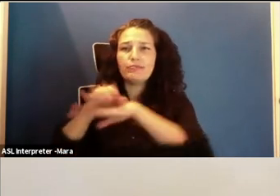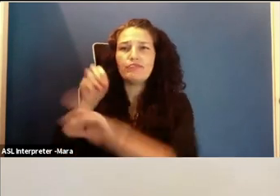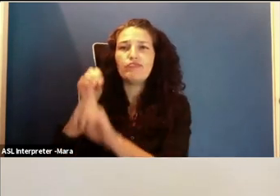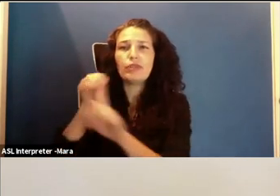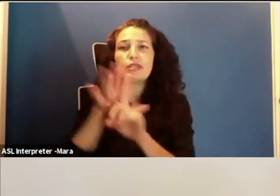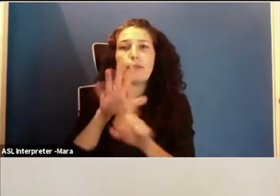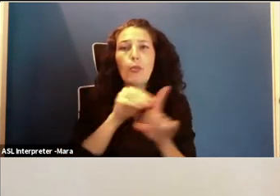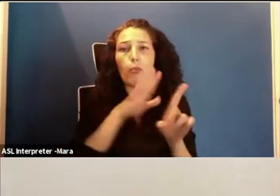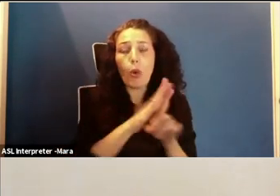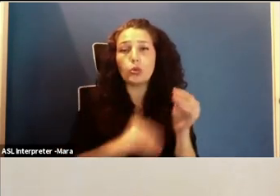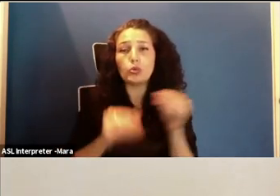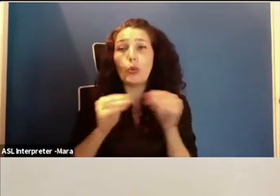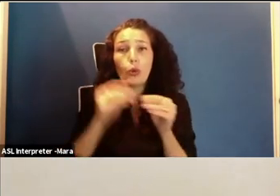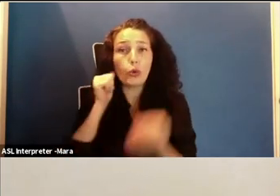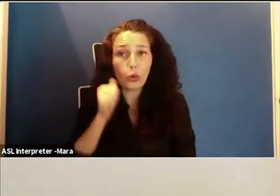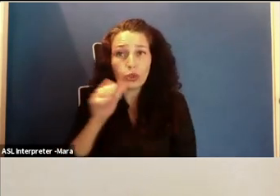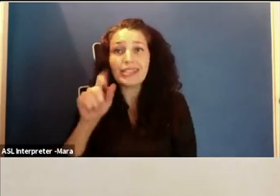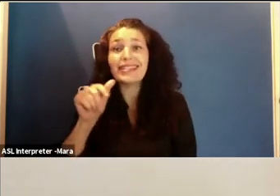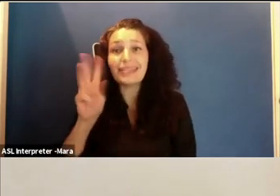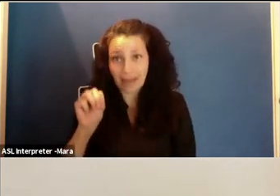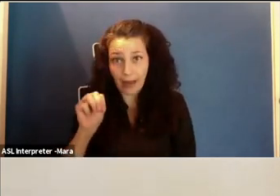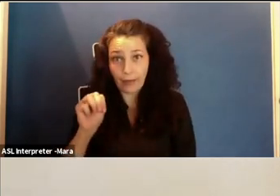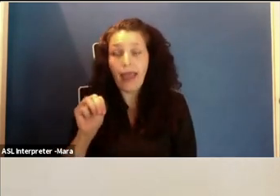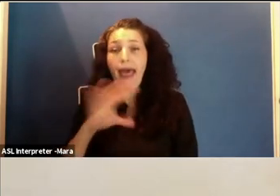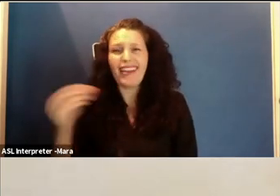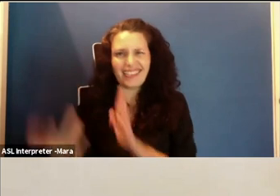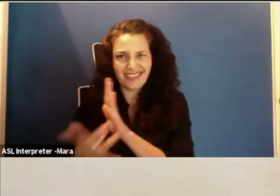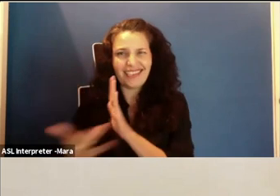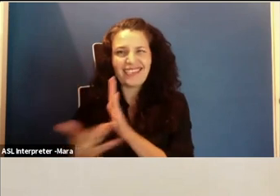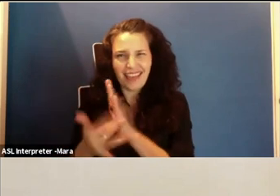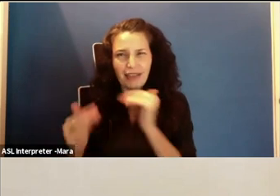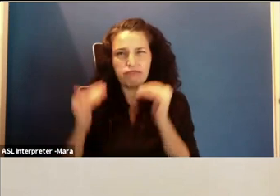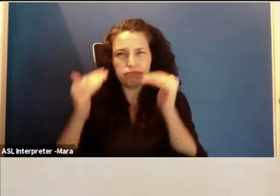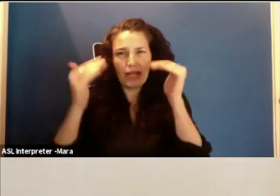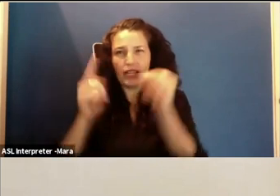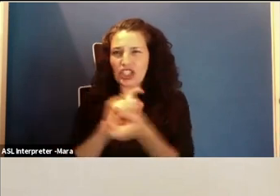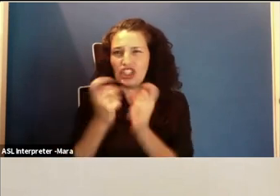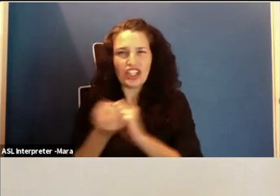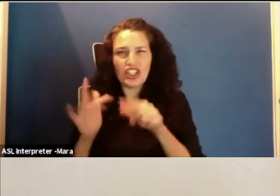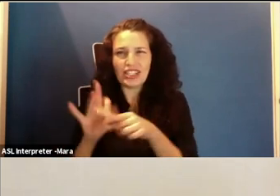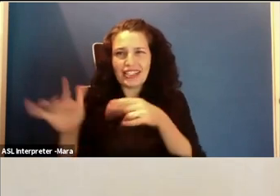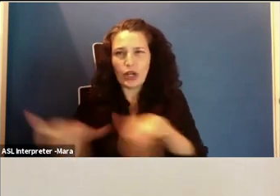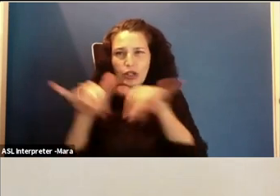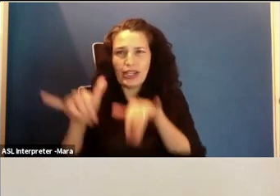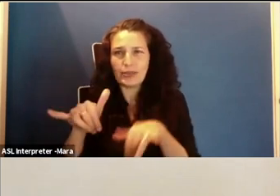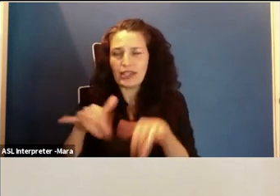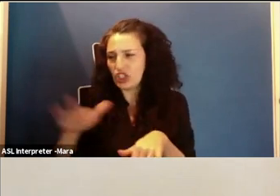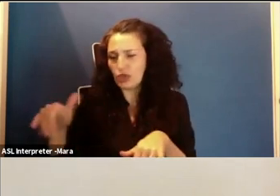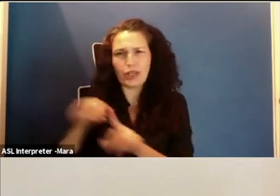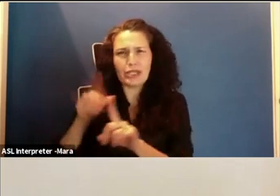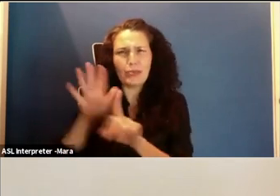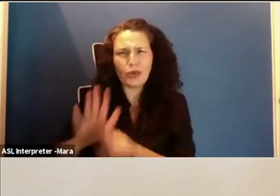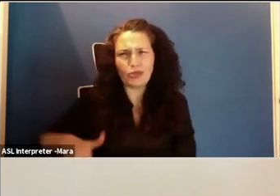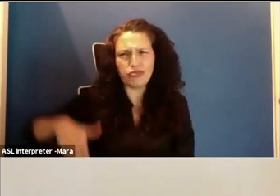and change these stereotypes that kids are exposed to very early on. Thank you very much, and please enjoy the program. We're so grateful